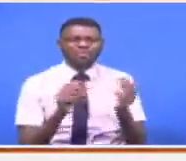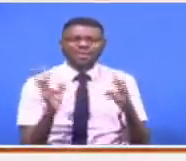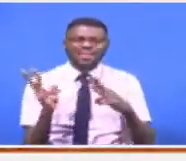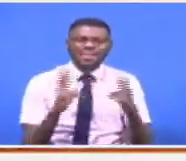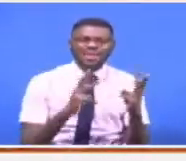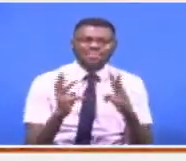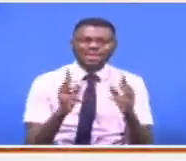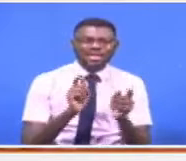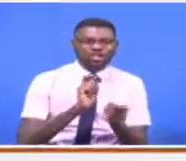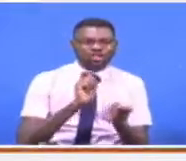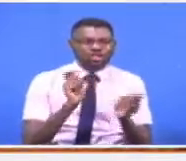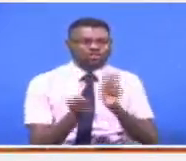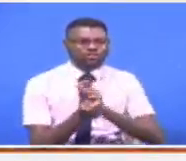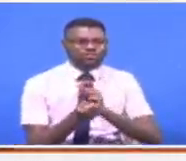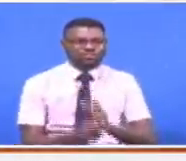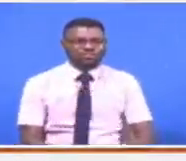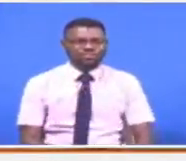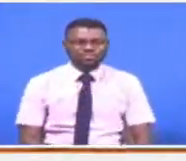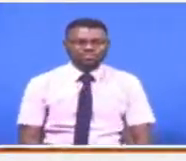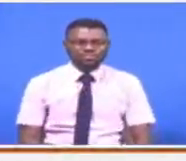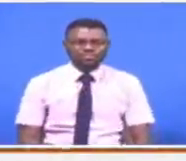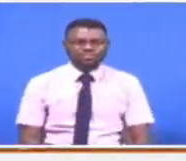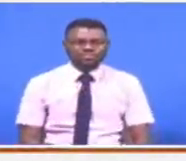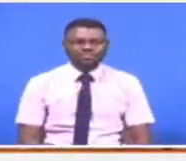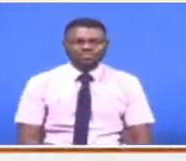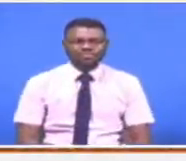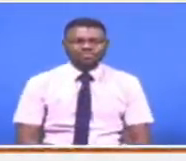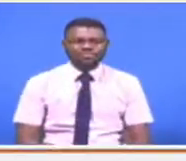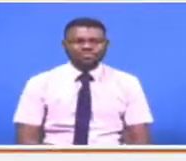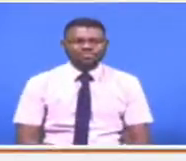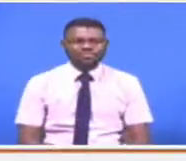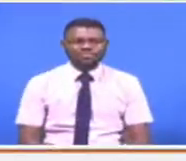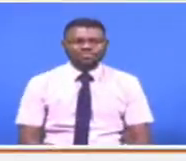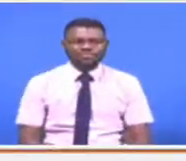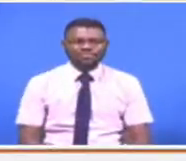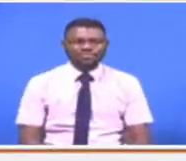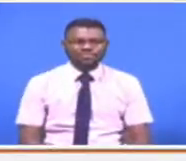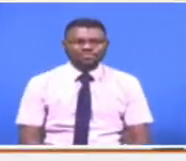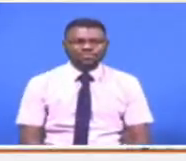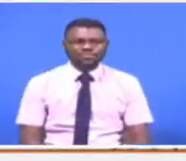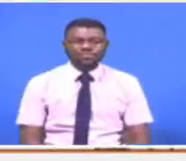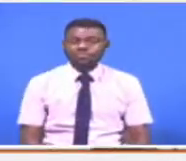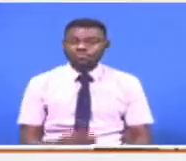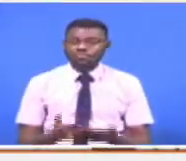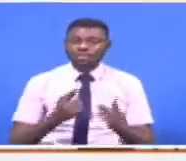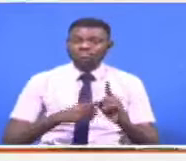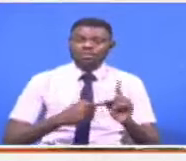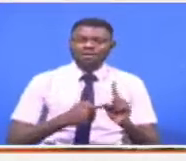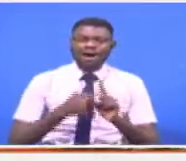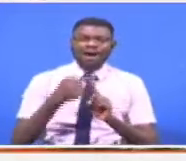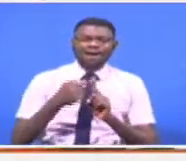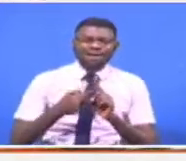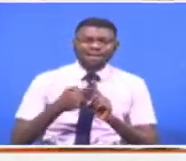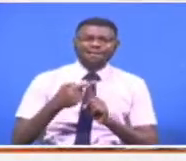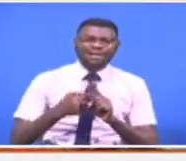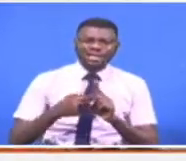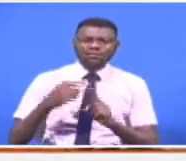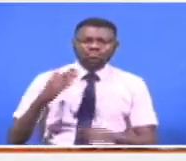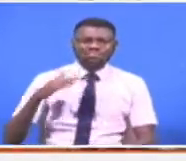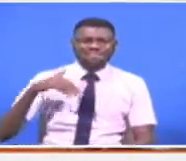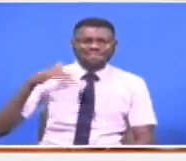ata kama eh temperatures hiko ju kia kiwa hango cha